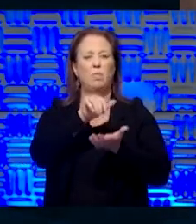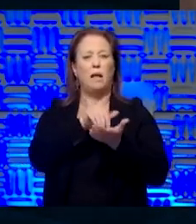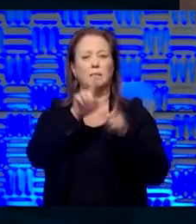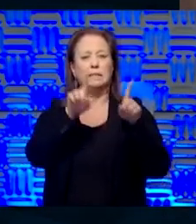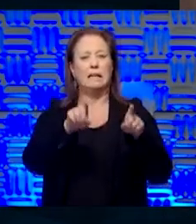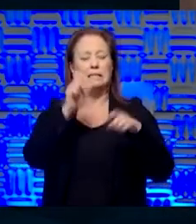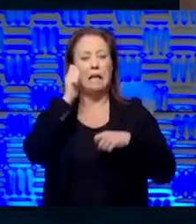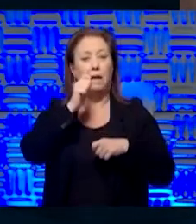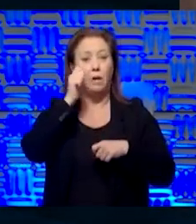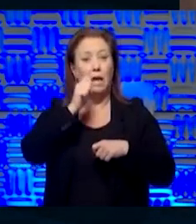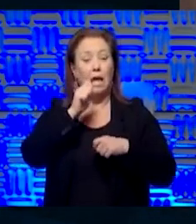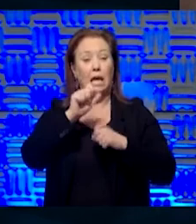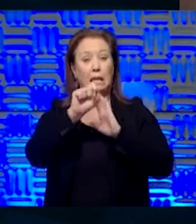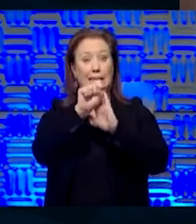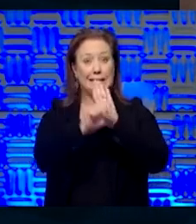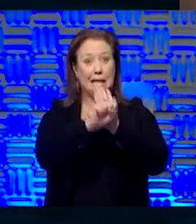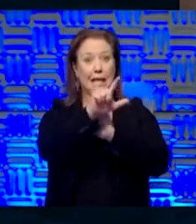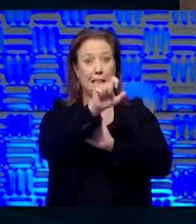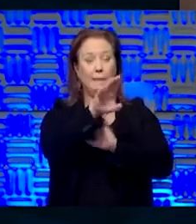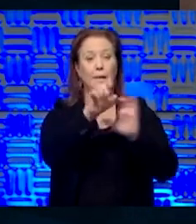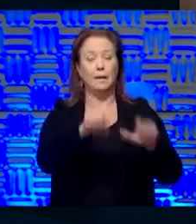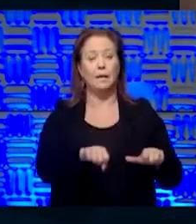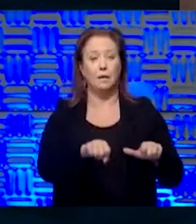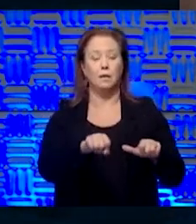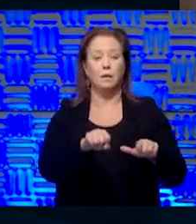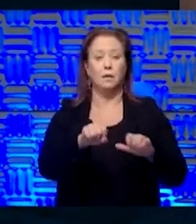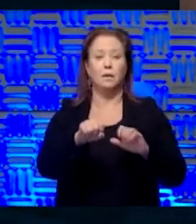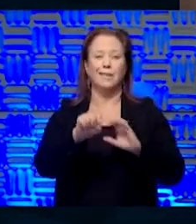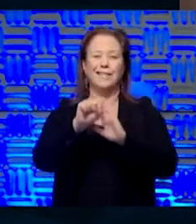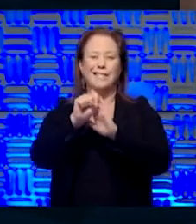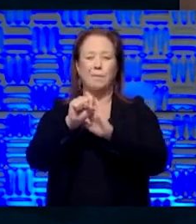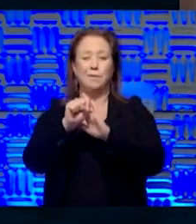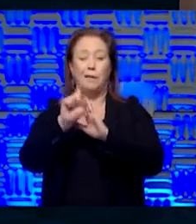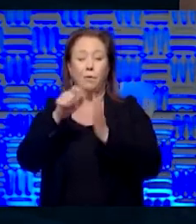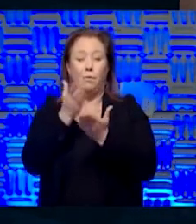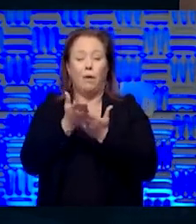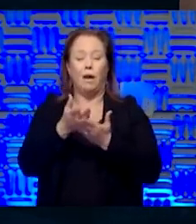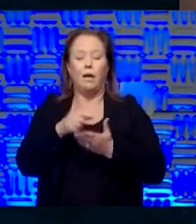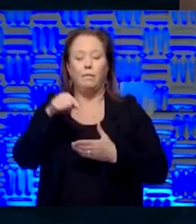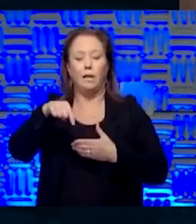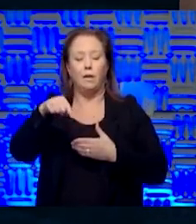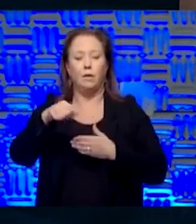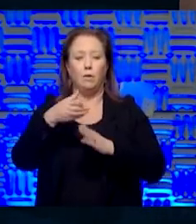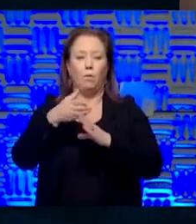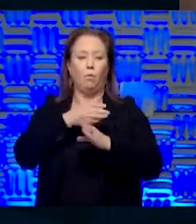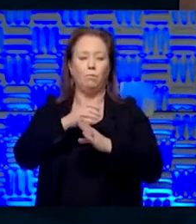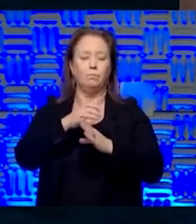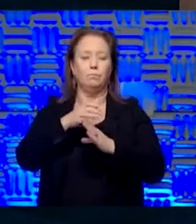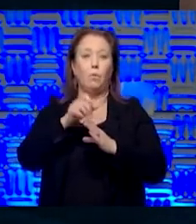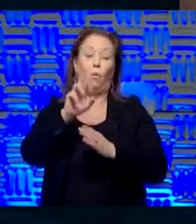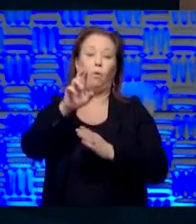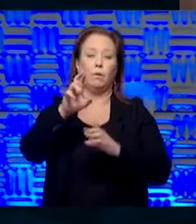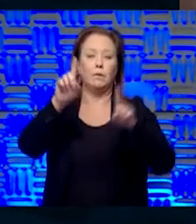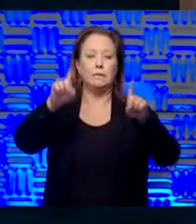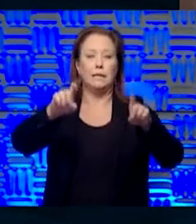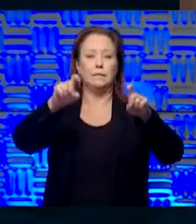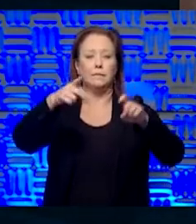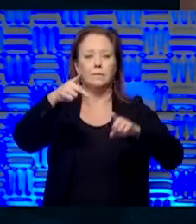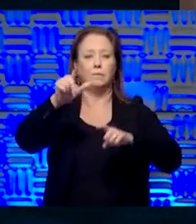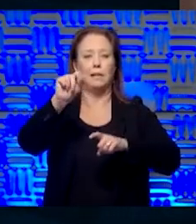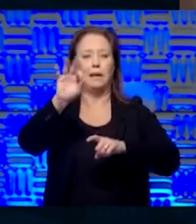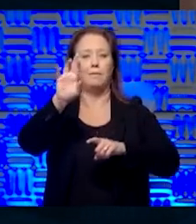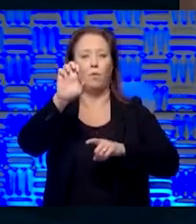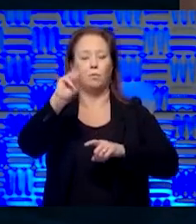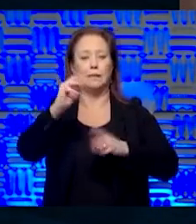tests per day in our state lab. Granted, the samples have to get here, or we have to have the test platforms available